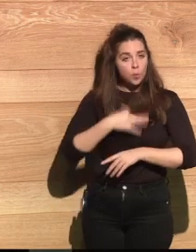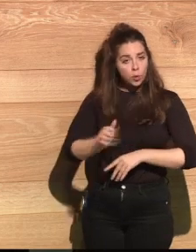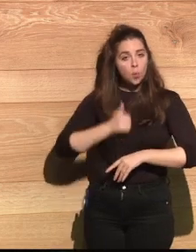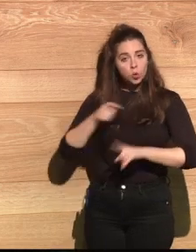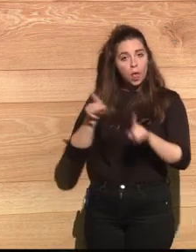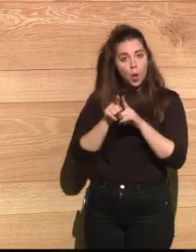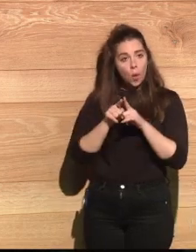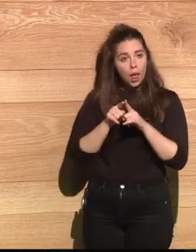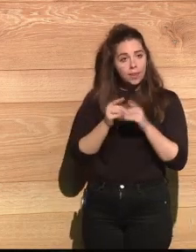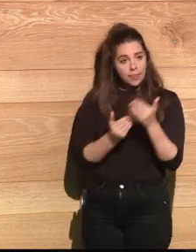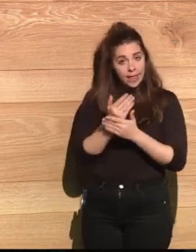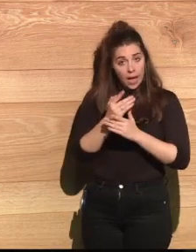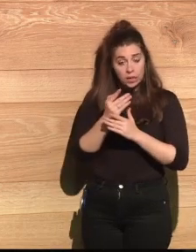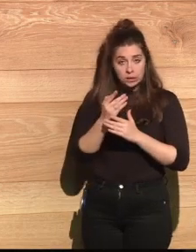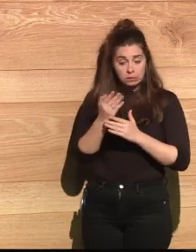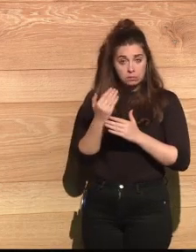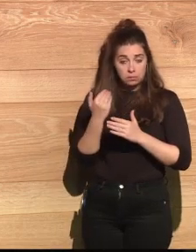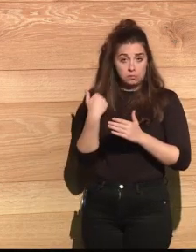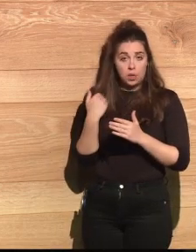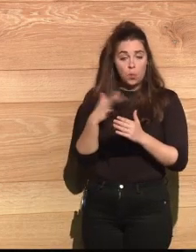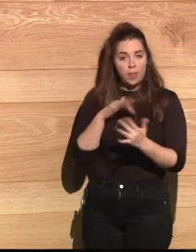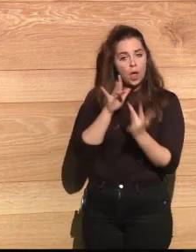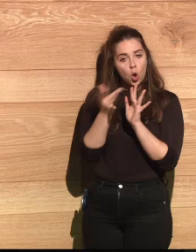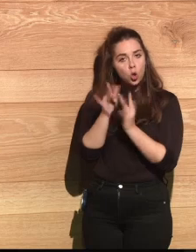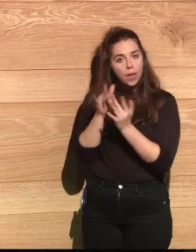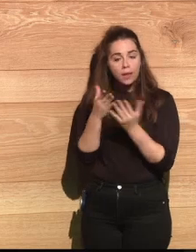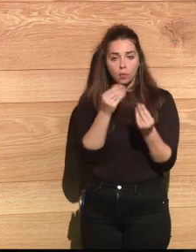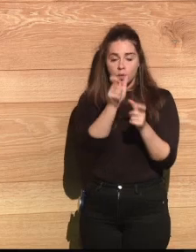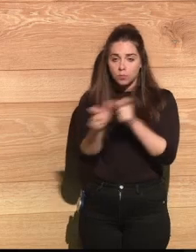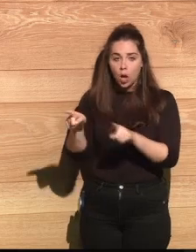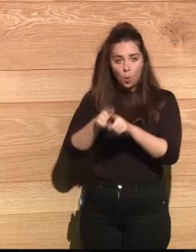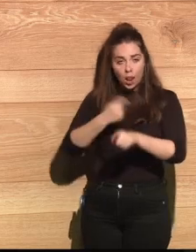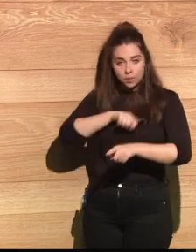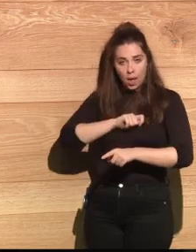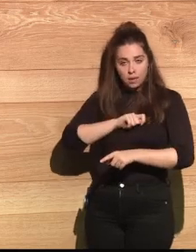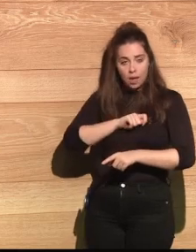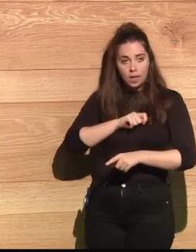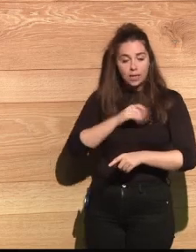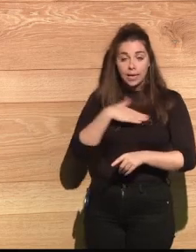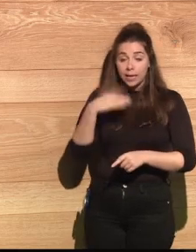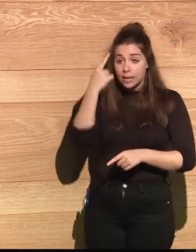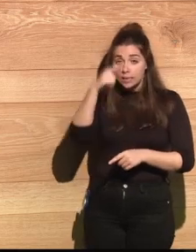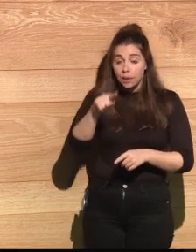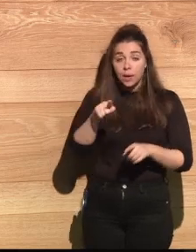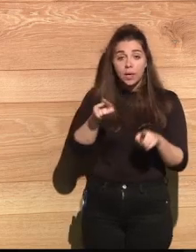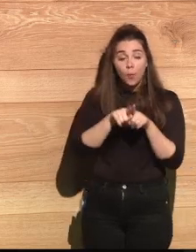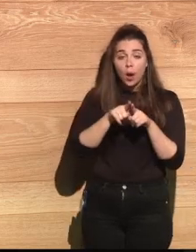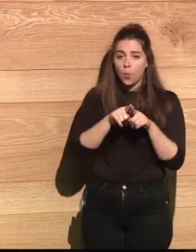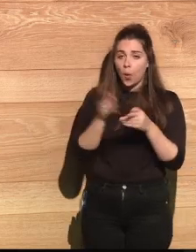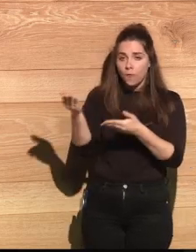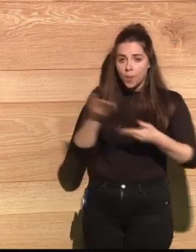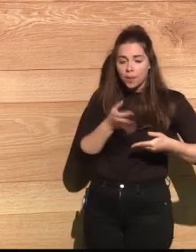you had the chance to contact? Well, you have the chance to contact many people here. So I would like to know